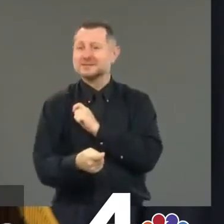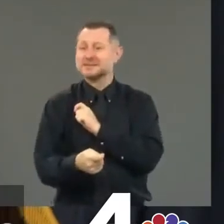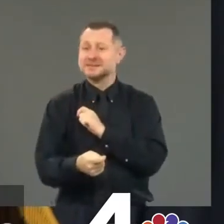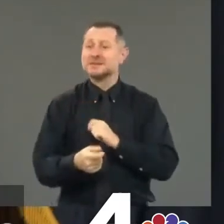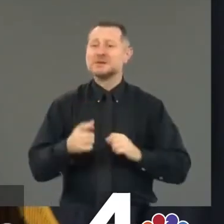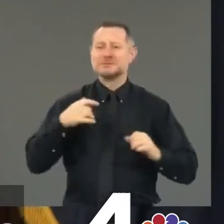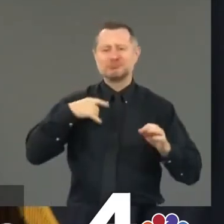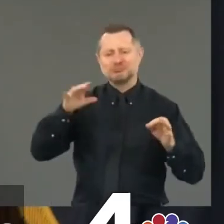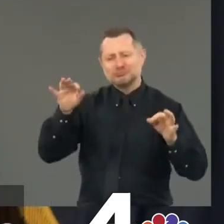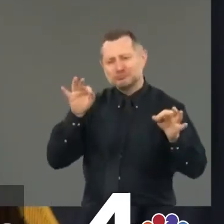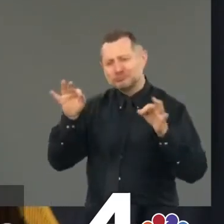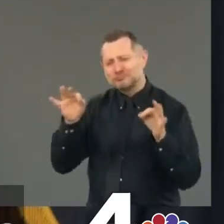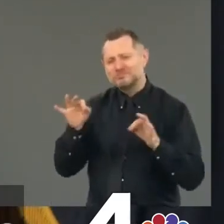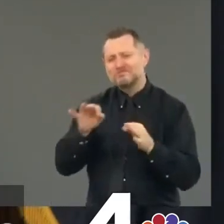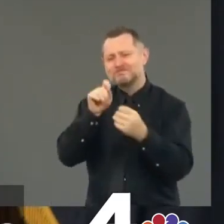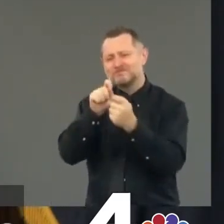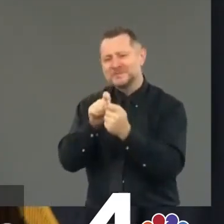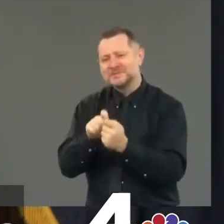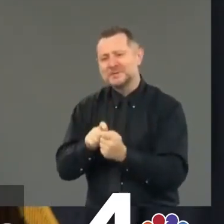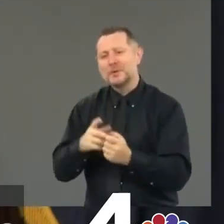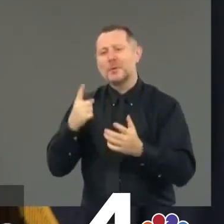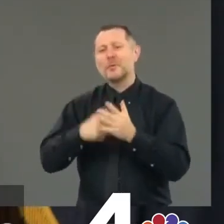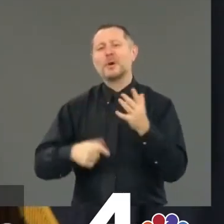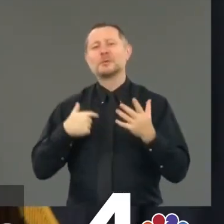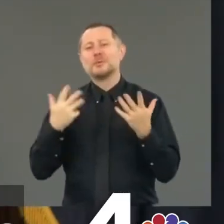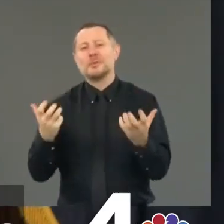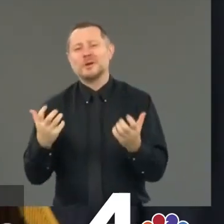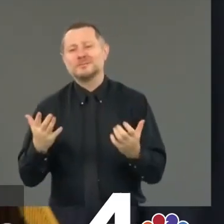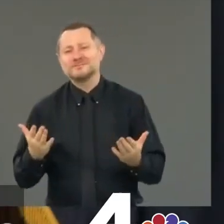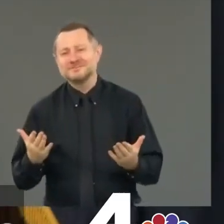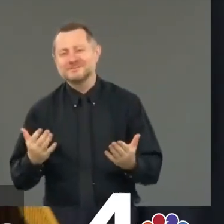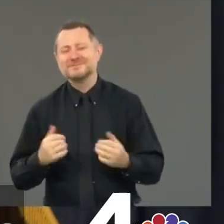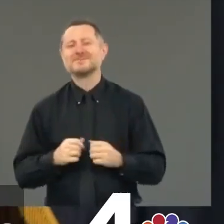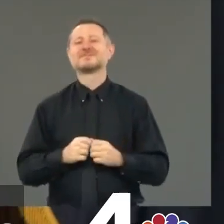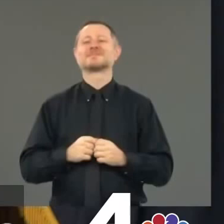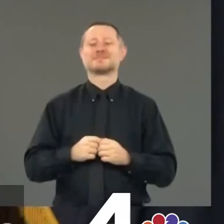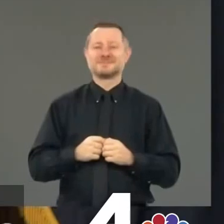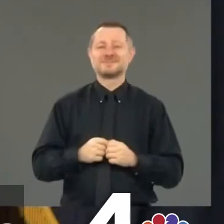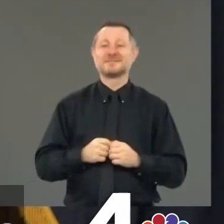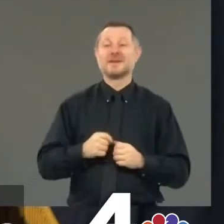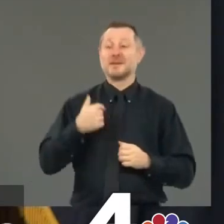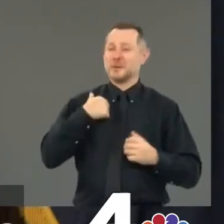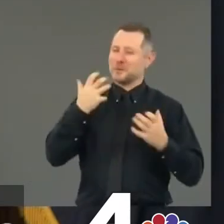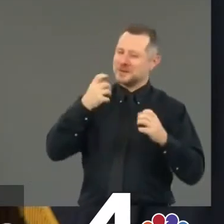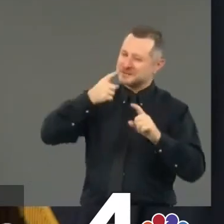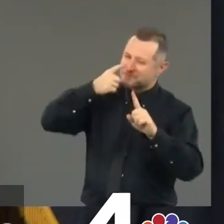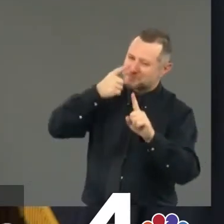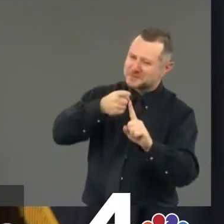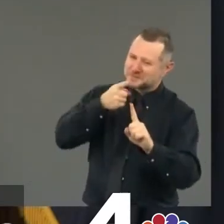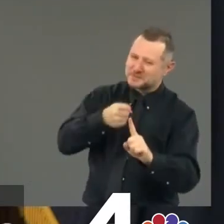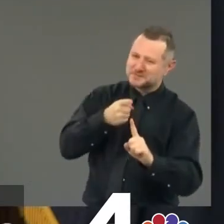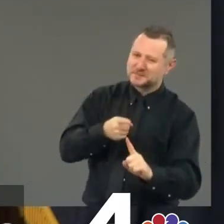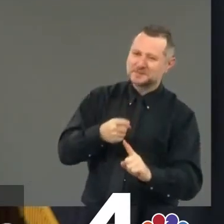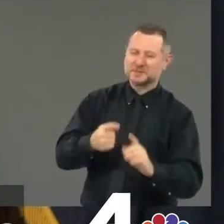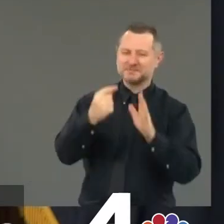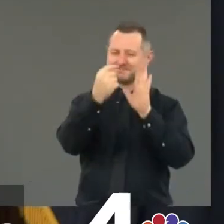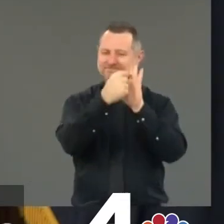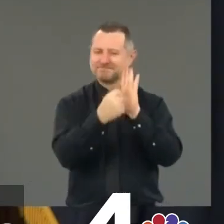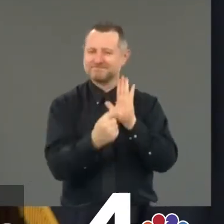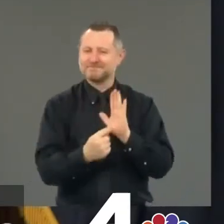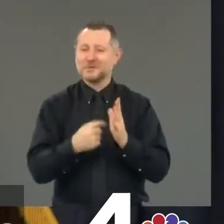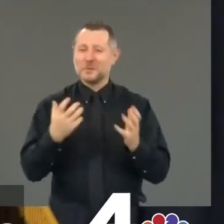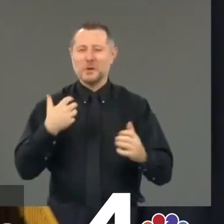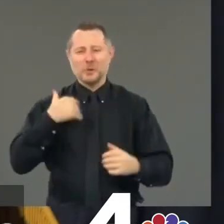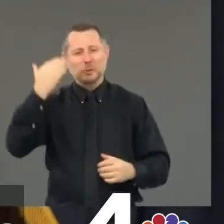what the change is that we want. Be specific. We know what must be